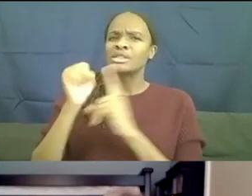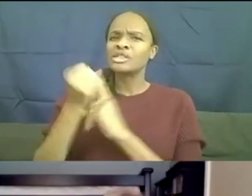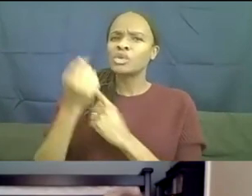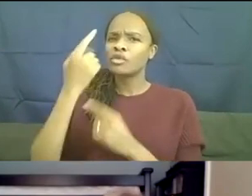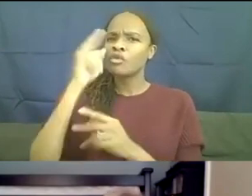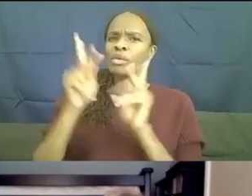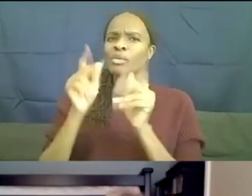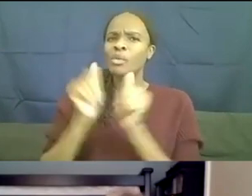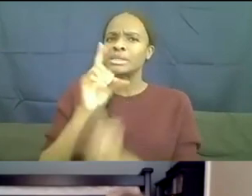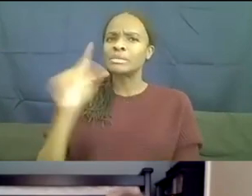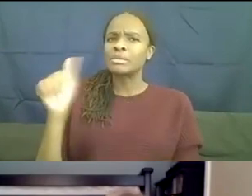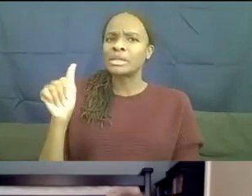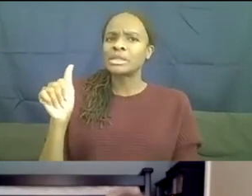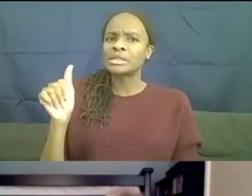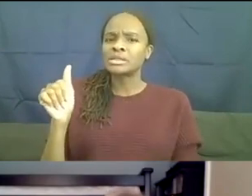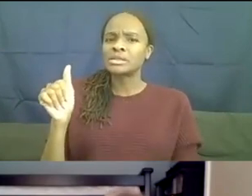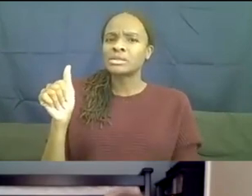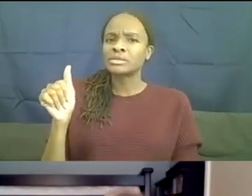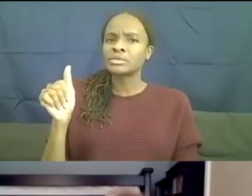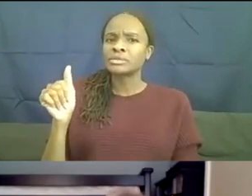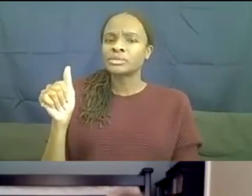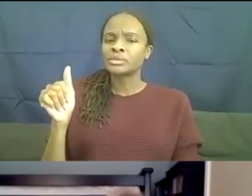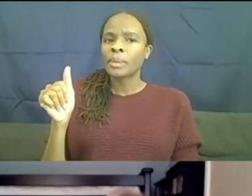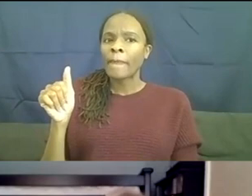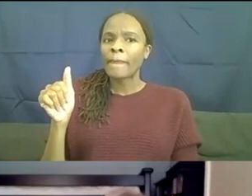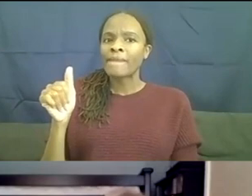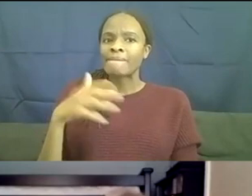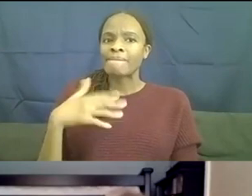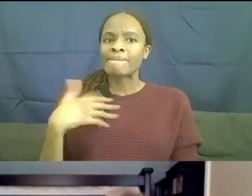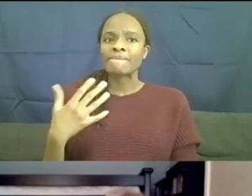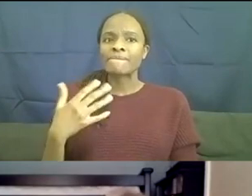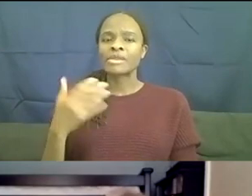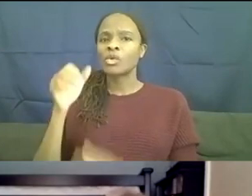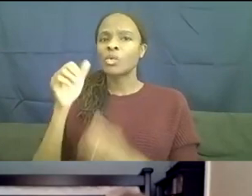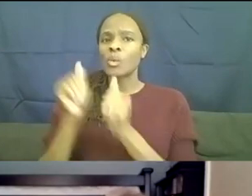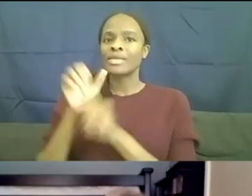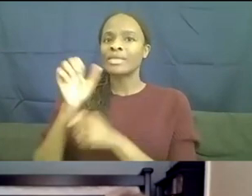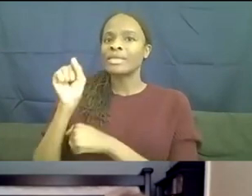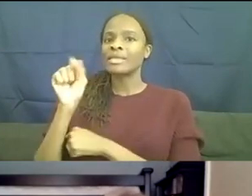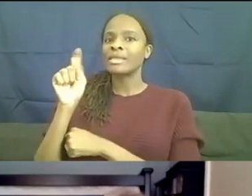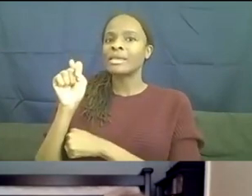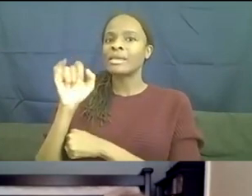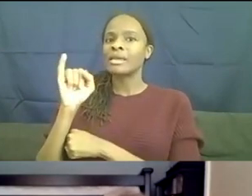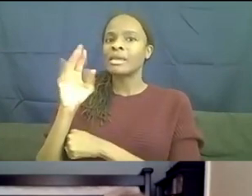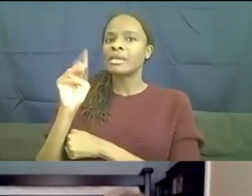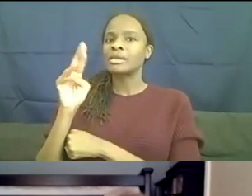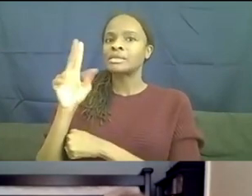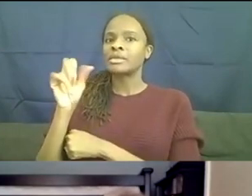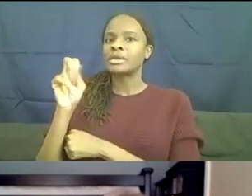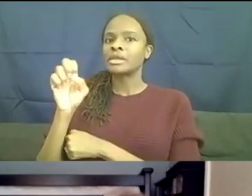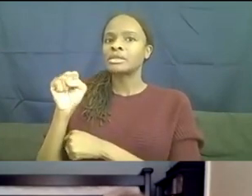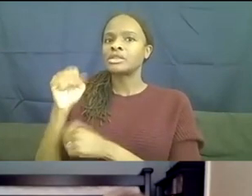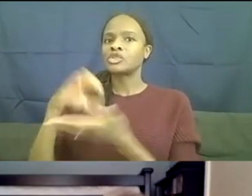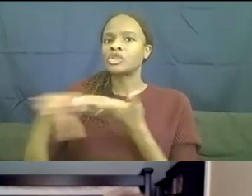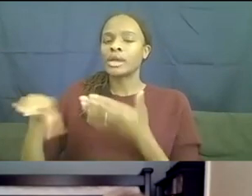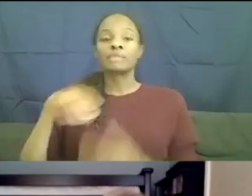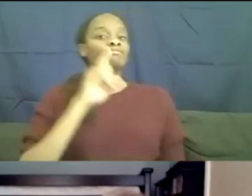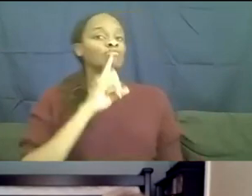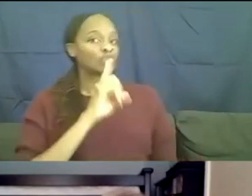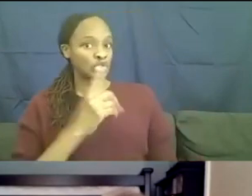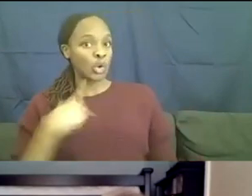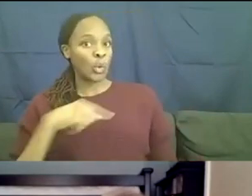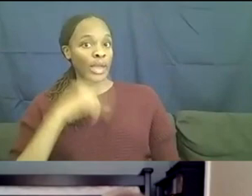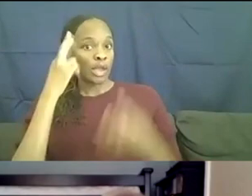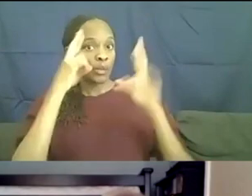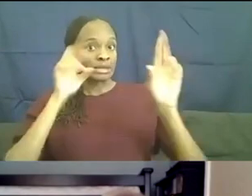people with disabilities and, um, uh, the stimulus check. Sure. That's actually something that we at respectability